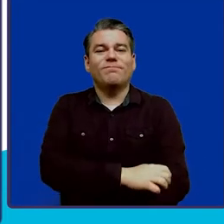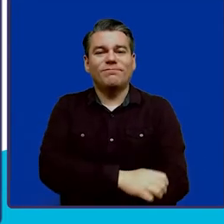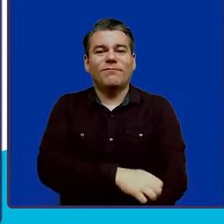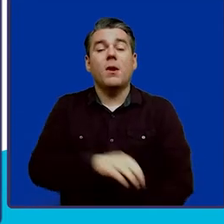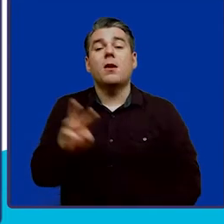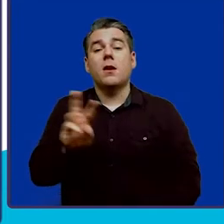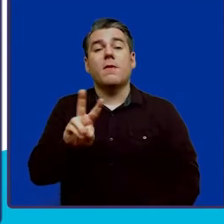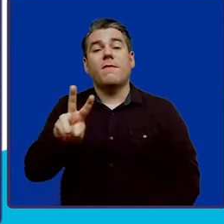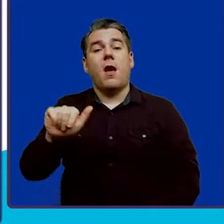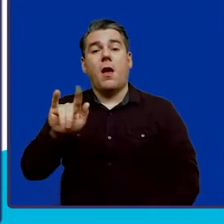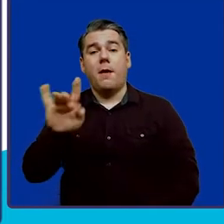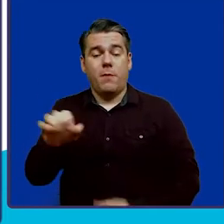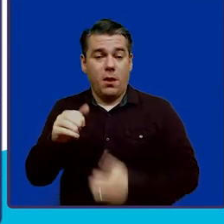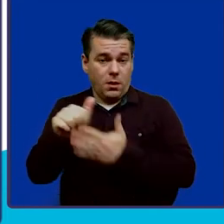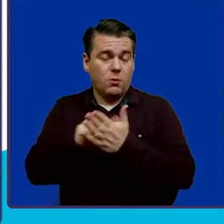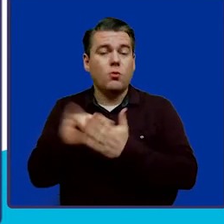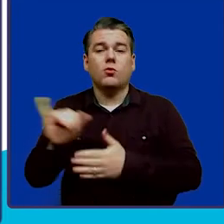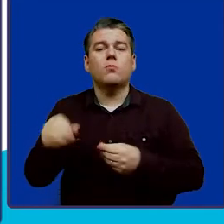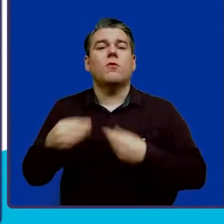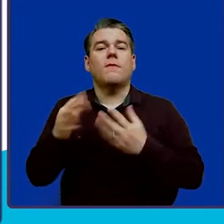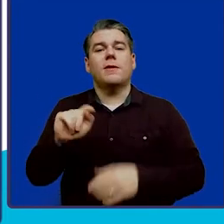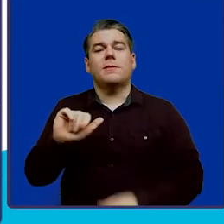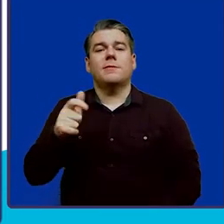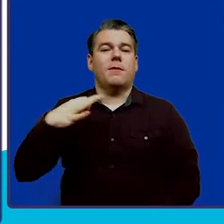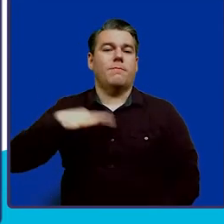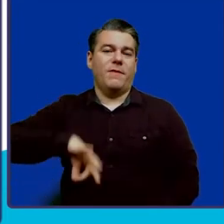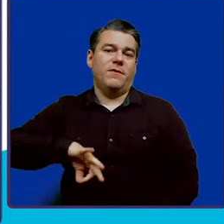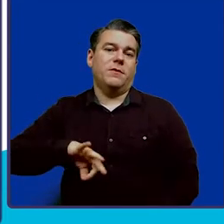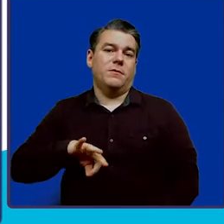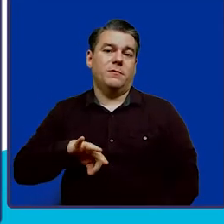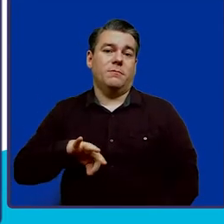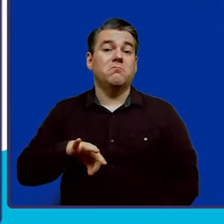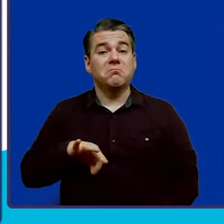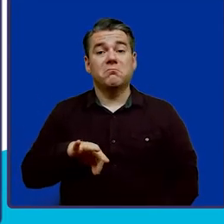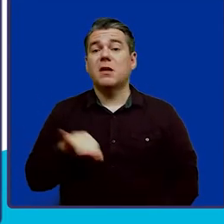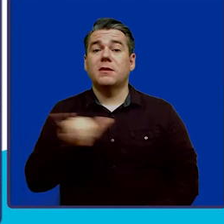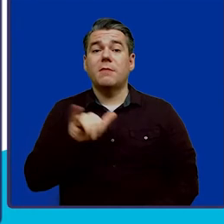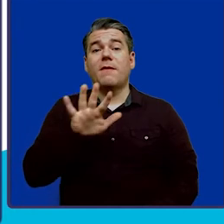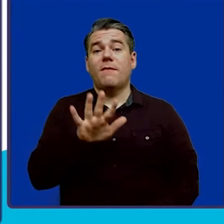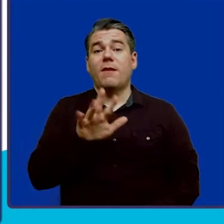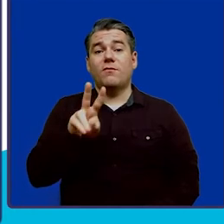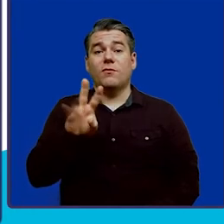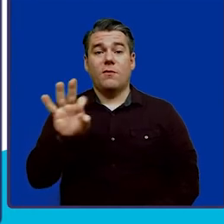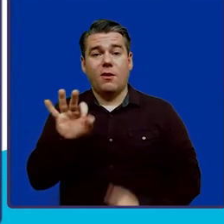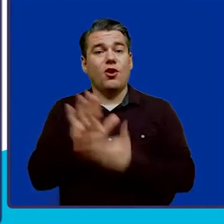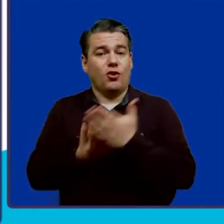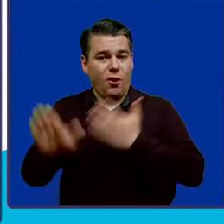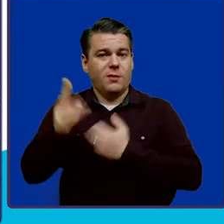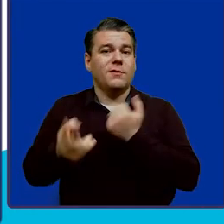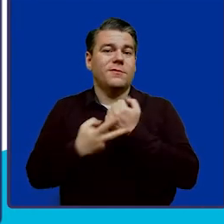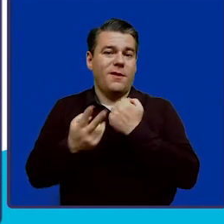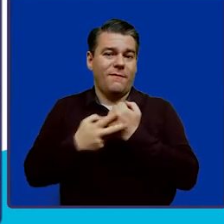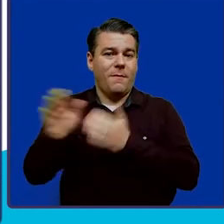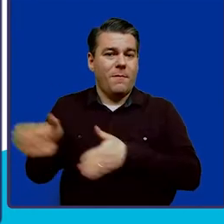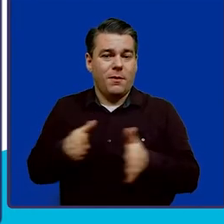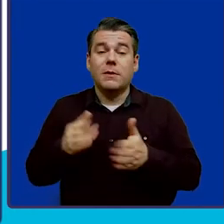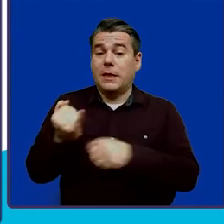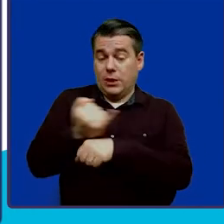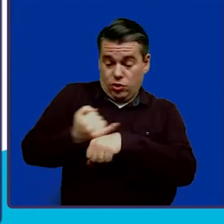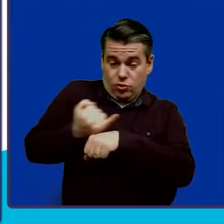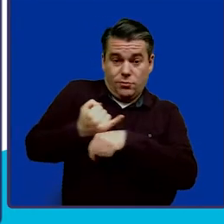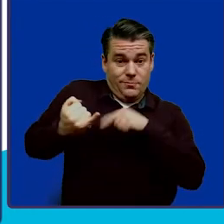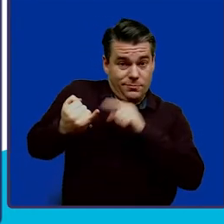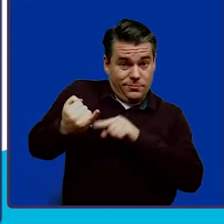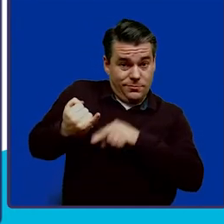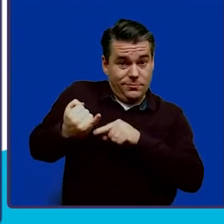WVABL accounts also provide tax benefits. Just like the 529 College Savings Plan, the interest that is earned